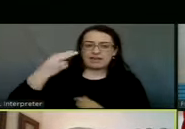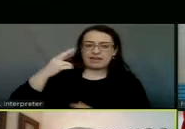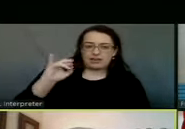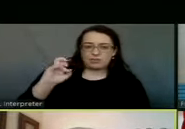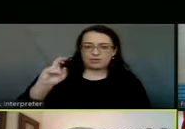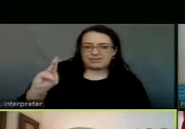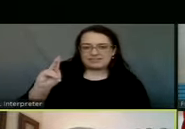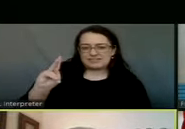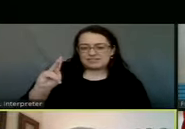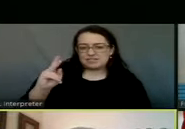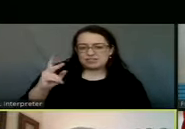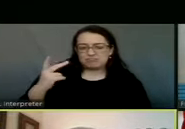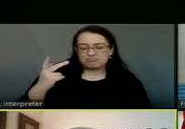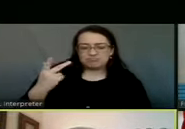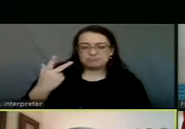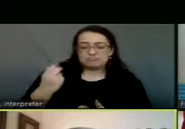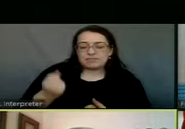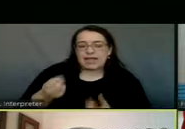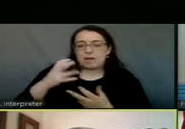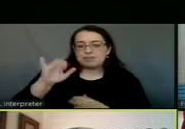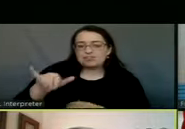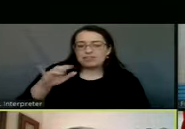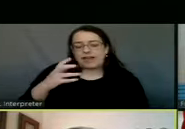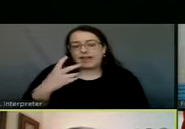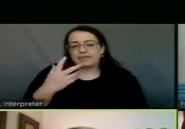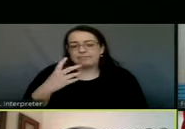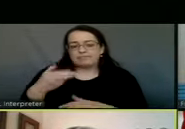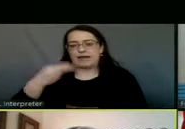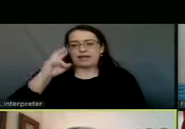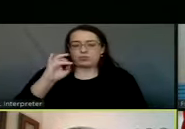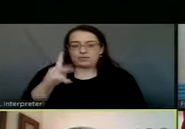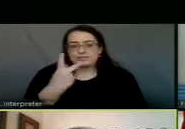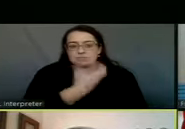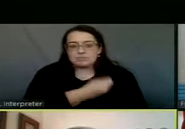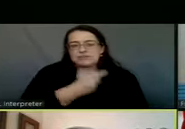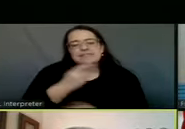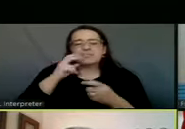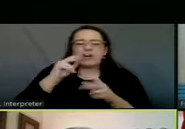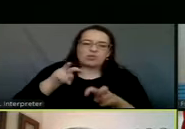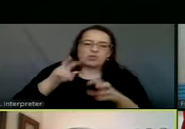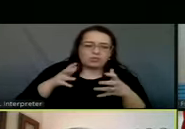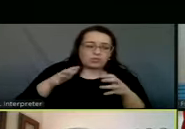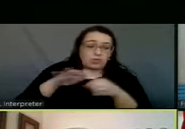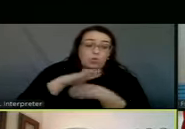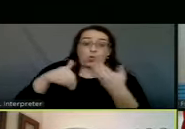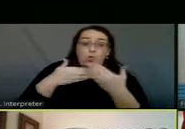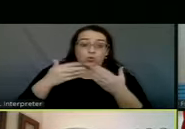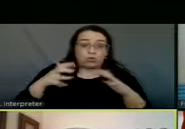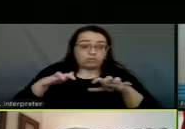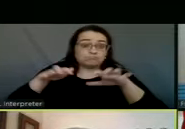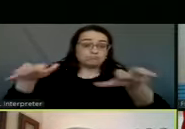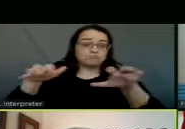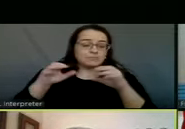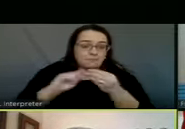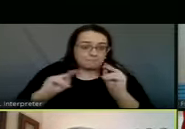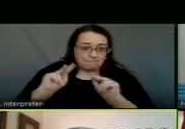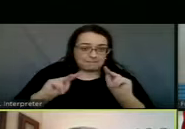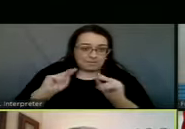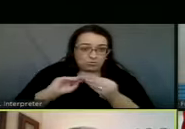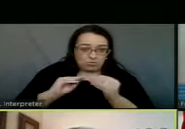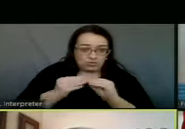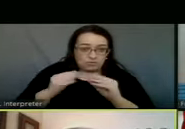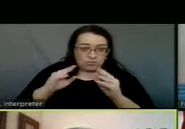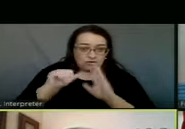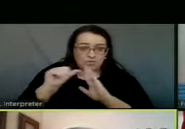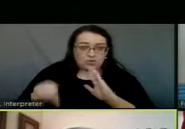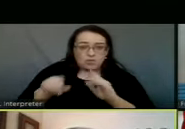has been vaccinated, as opposed to looking at our full population, looking at the breakdown per